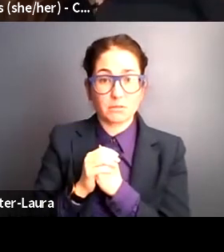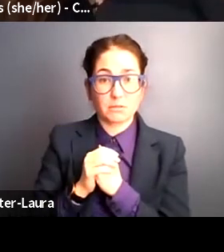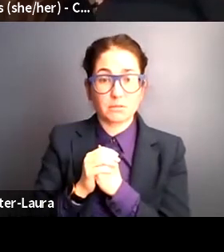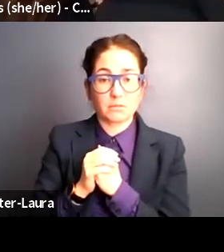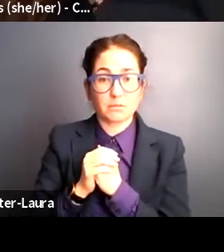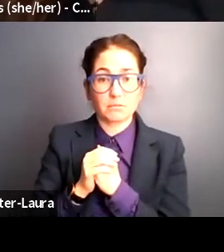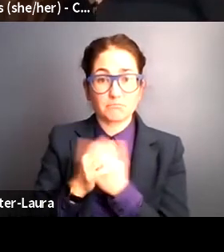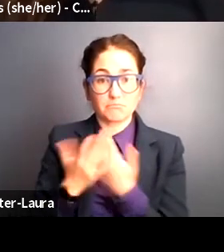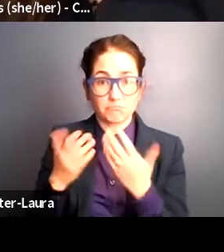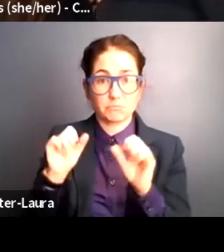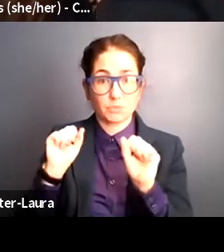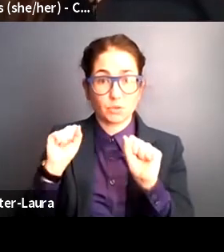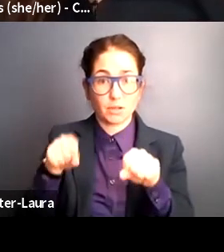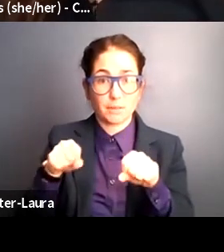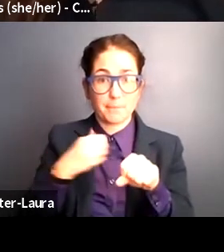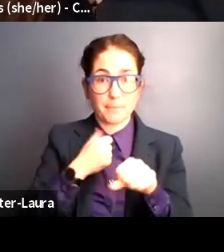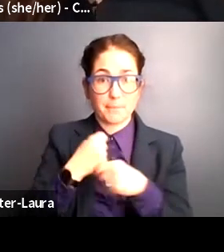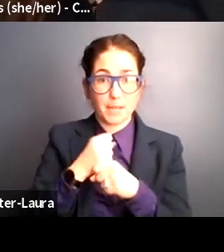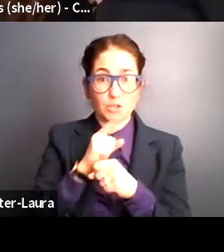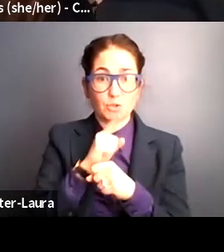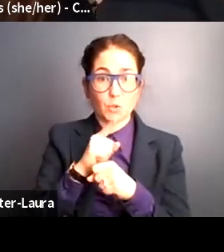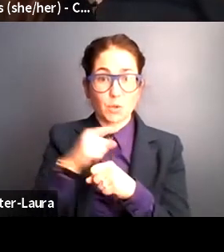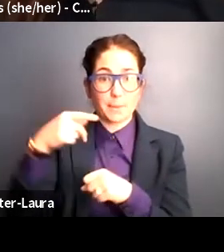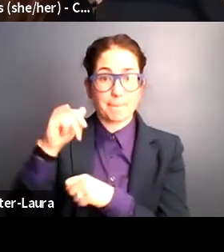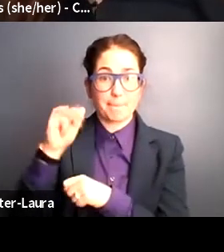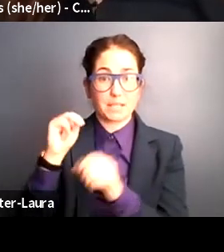Can folks confirm that the interpreter was pinned?